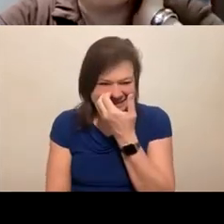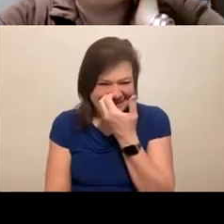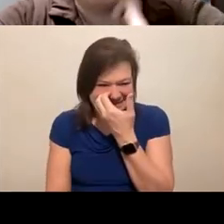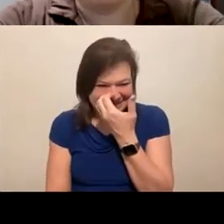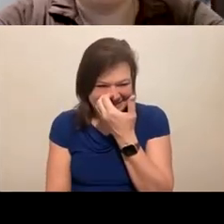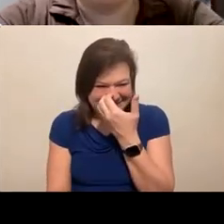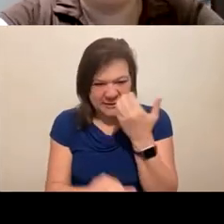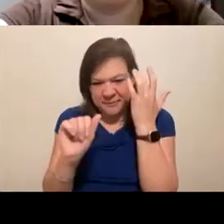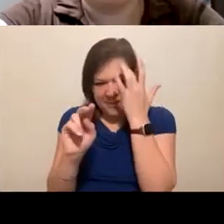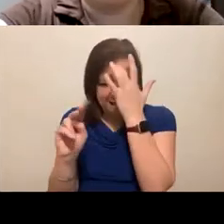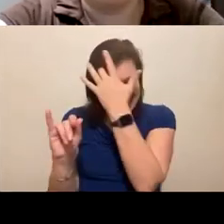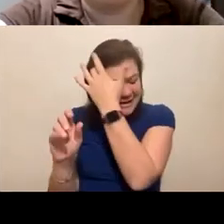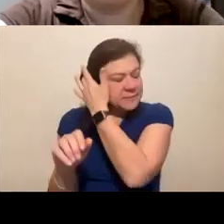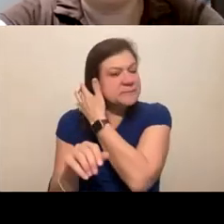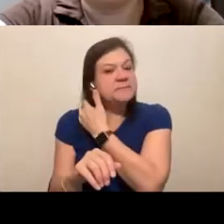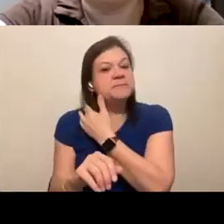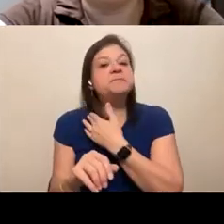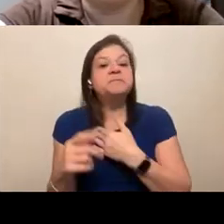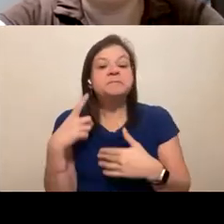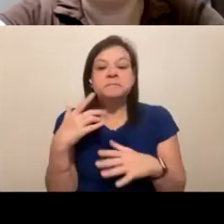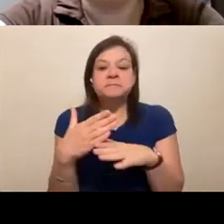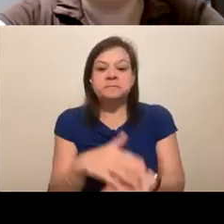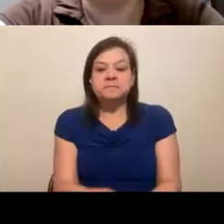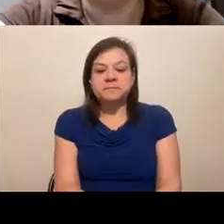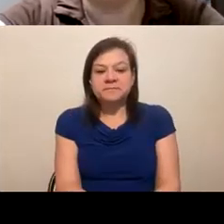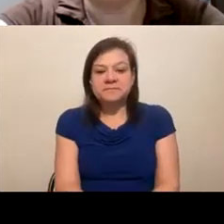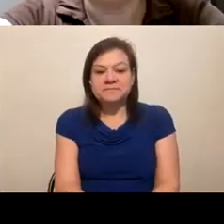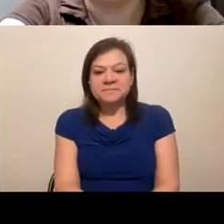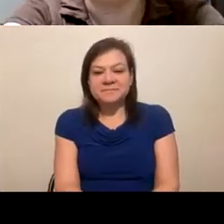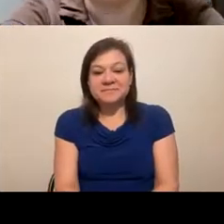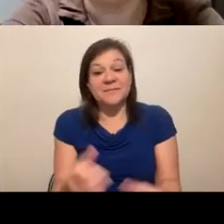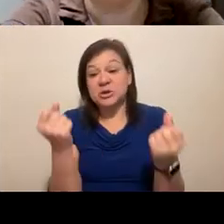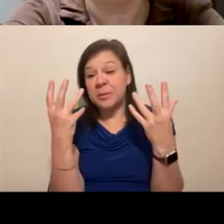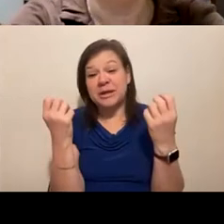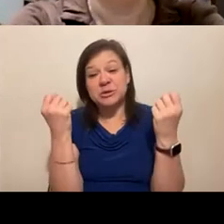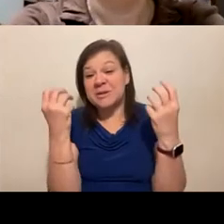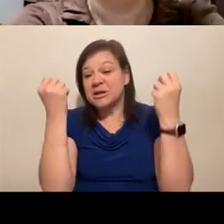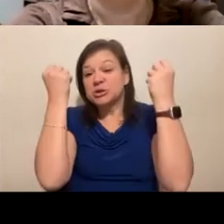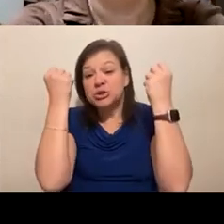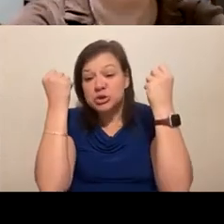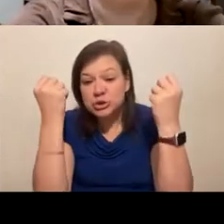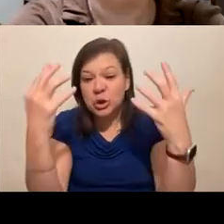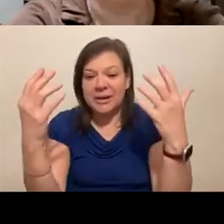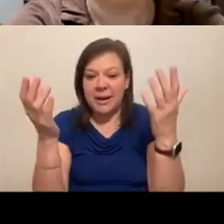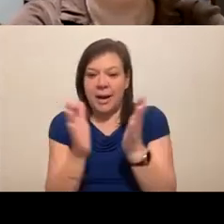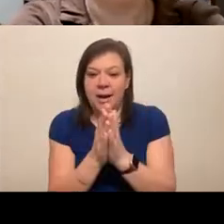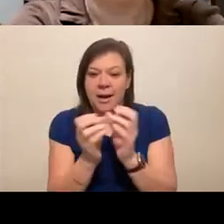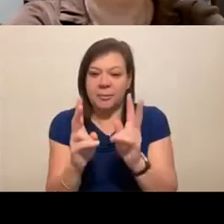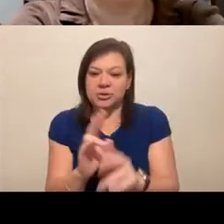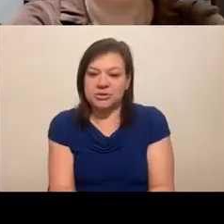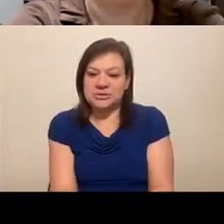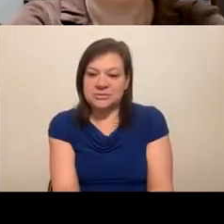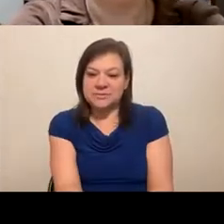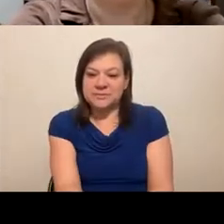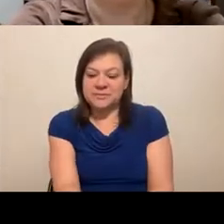Yeah, no, I can, I can share. I mean, so many, so many opportunities, but specific sessions